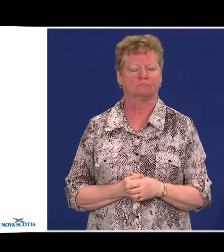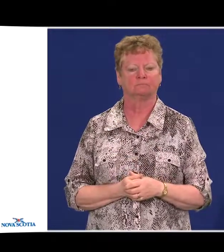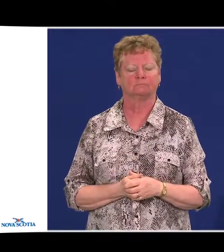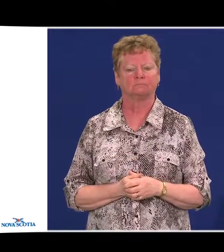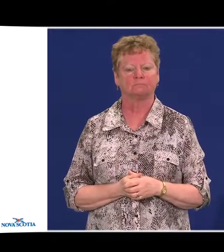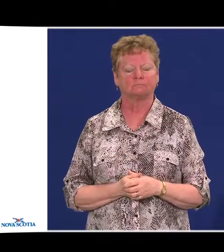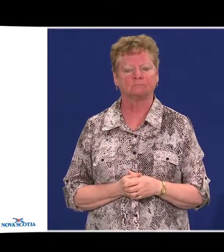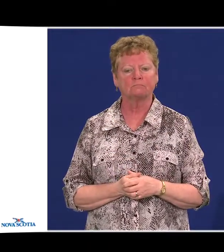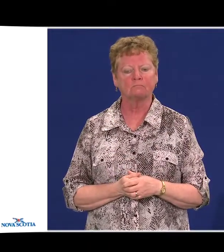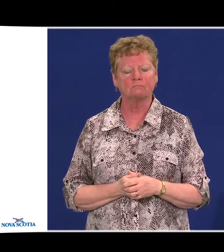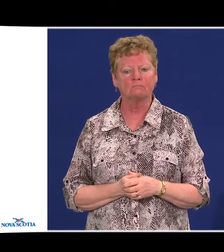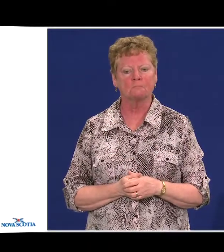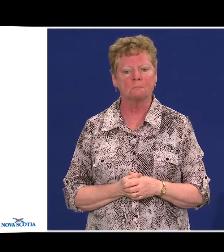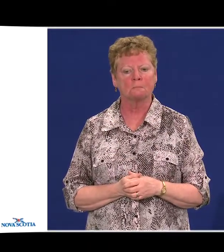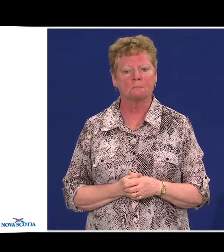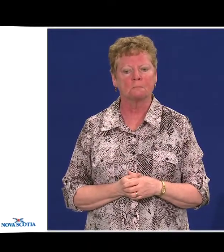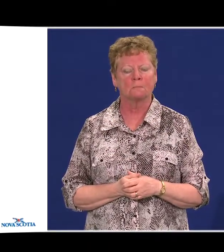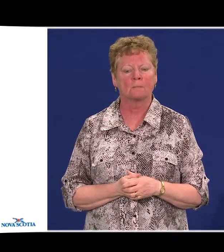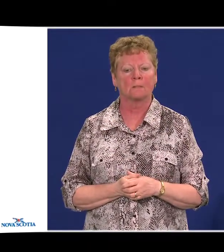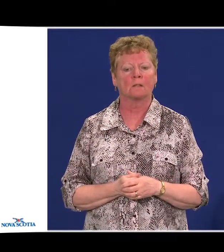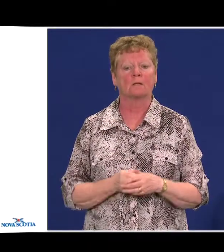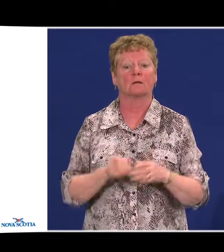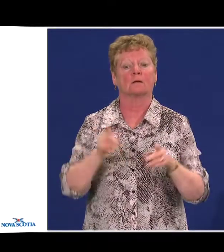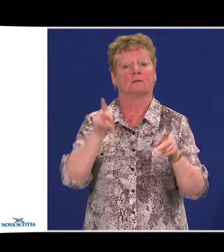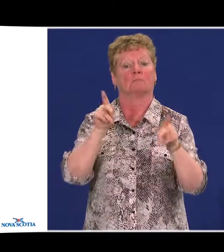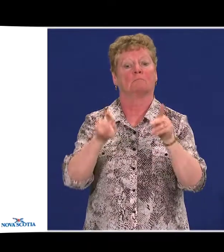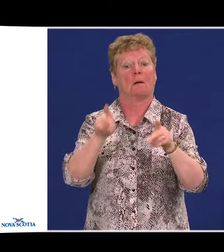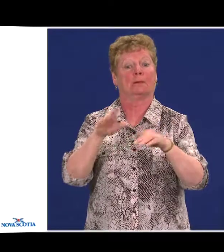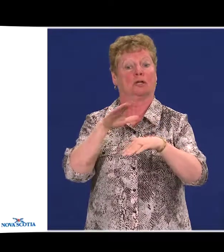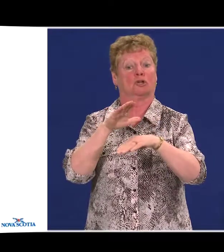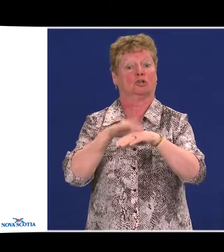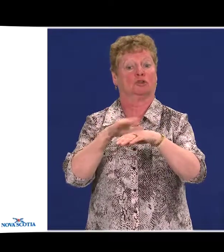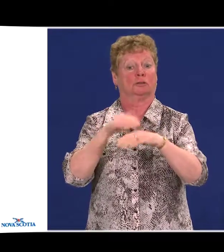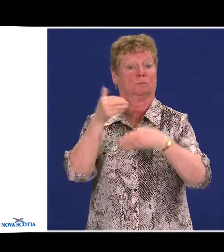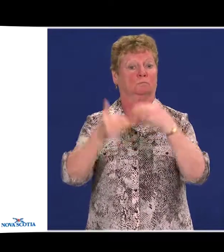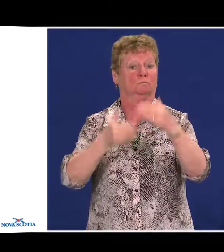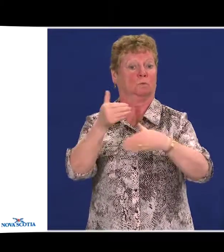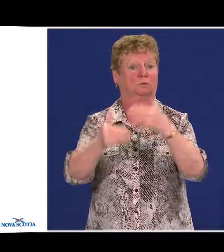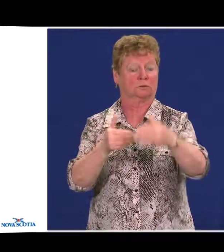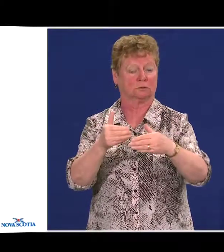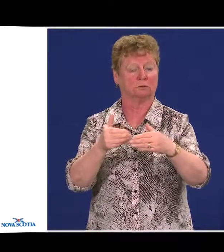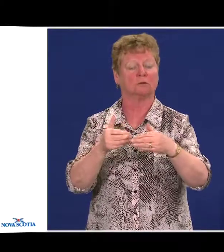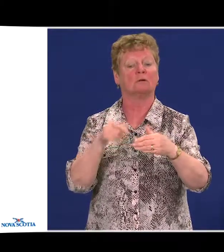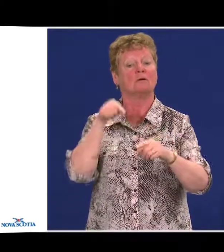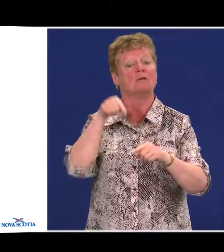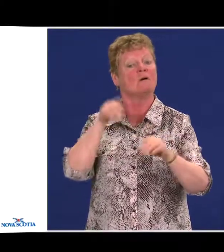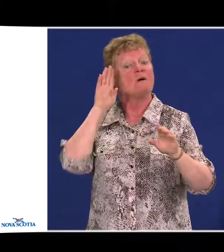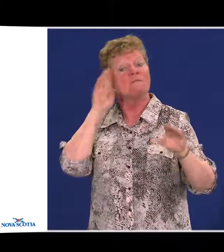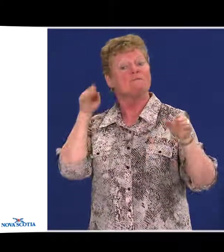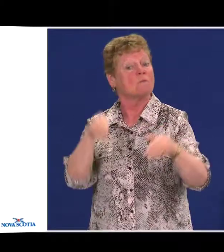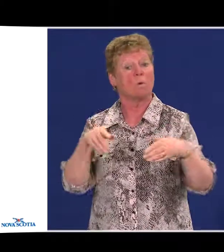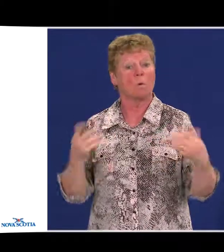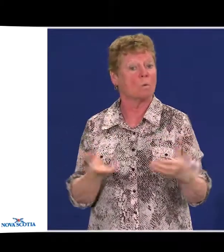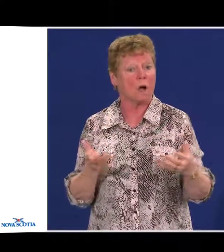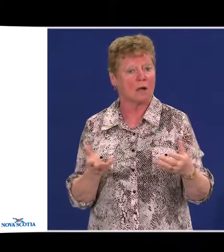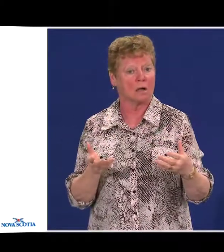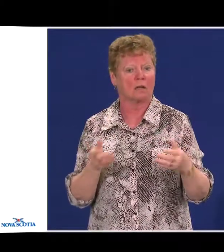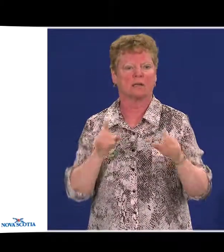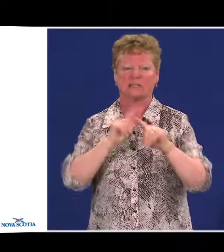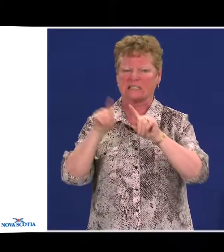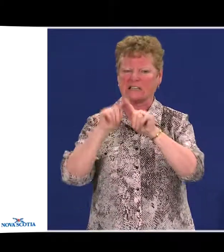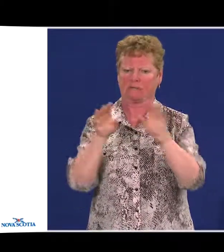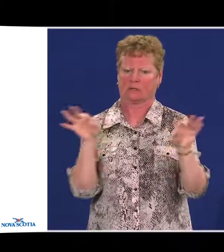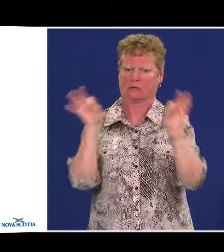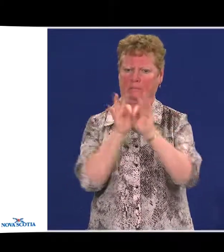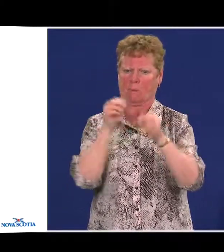And as I indicated earlier, the public consultation process focused on key areas that we